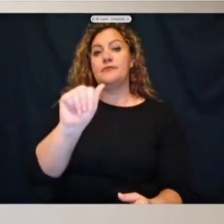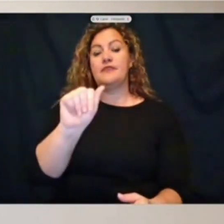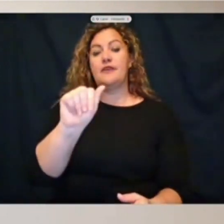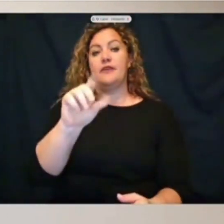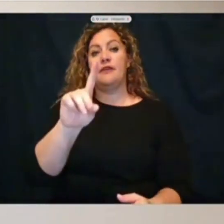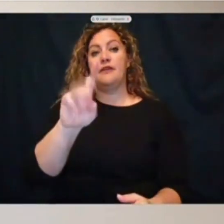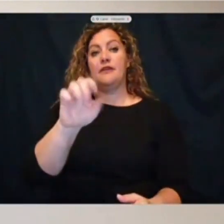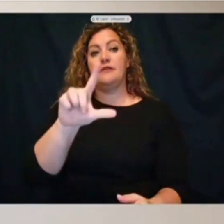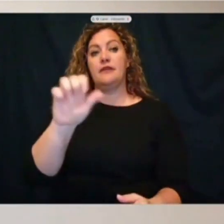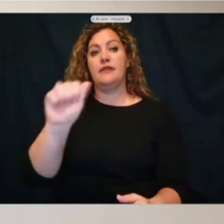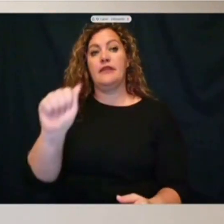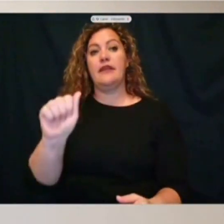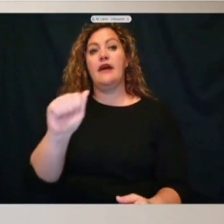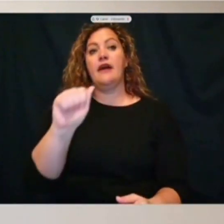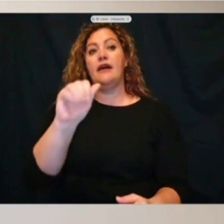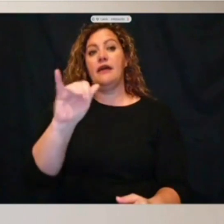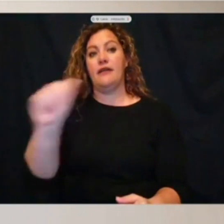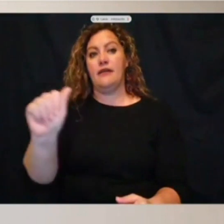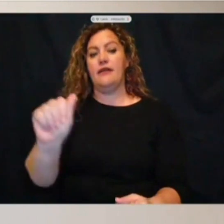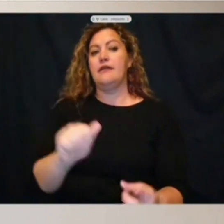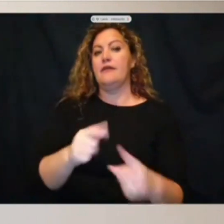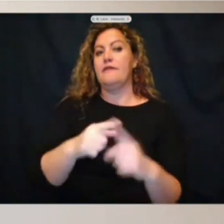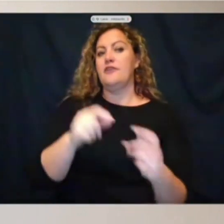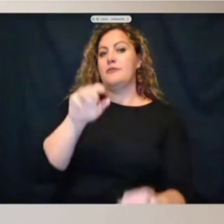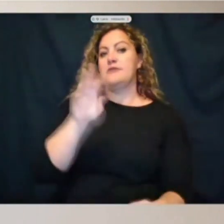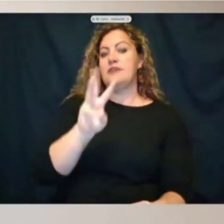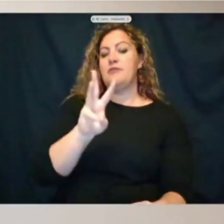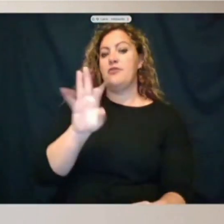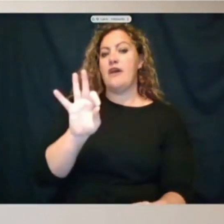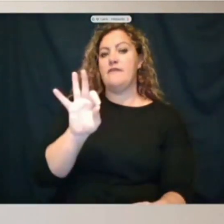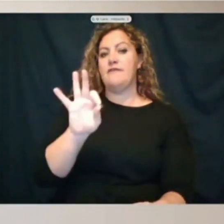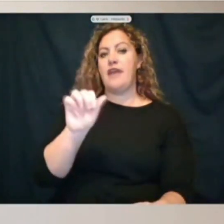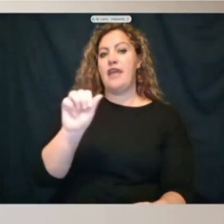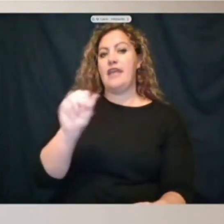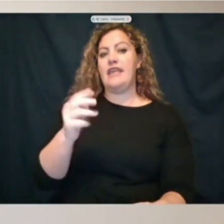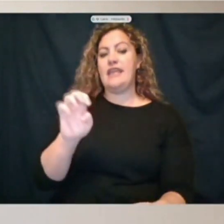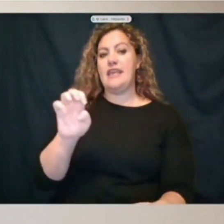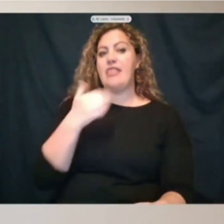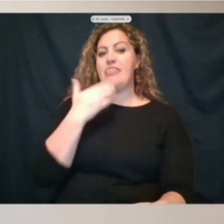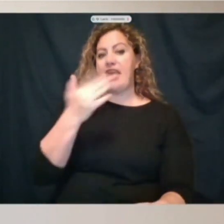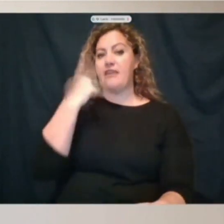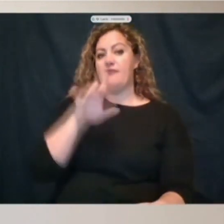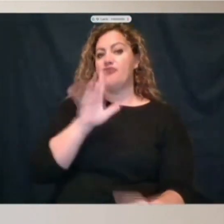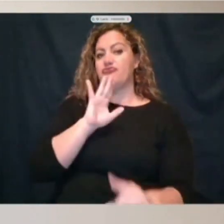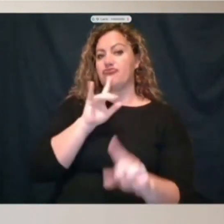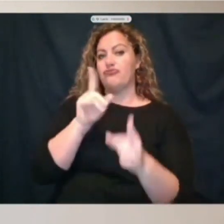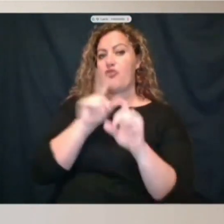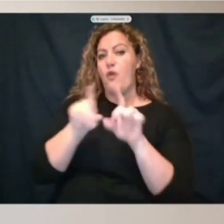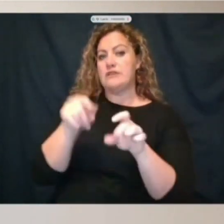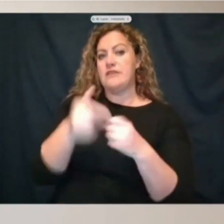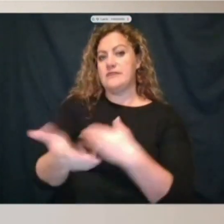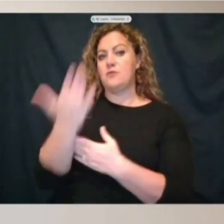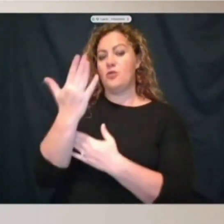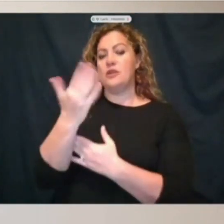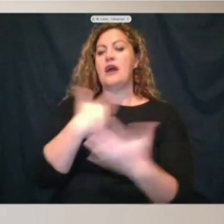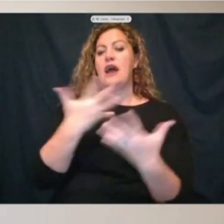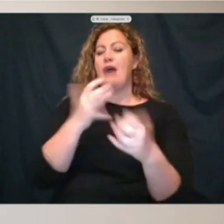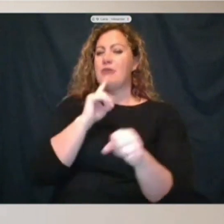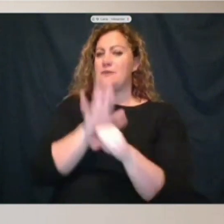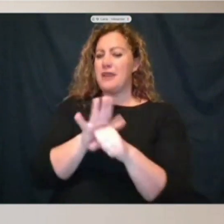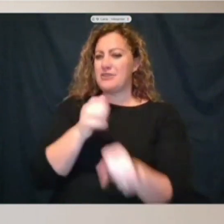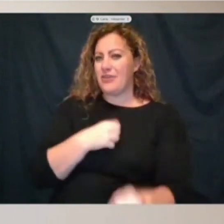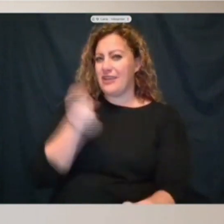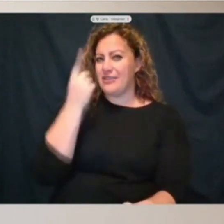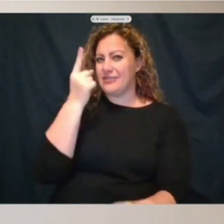Hi, Sarah D'Elia from WFAE. Thanks for taking our questions this morning. Just wanted to make sure I understand this